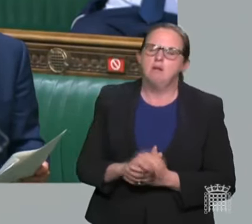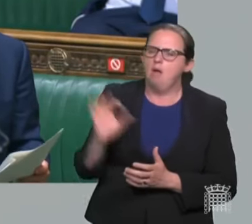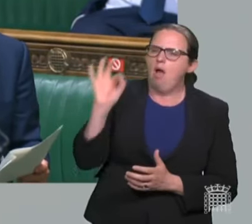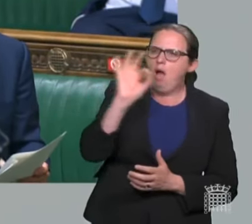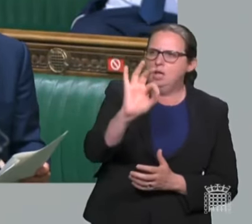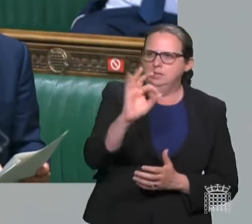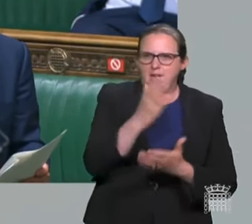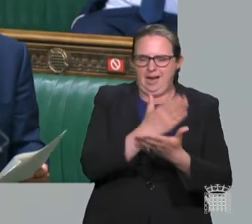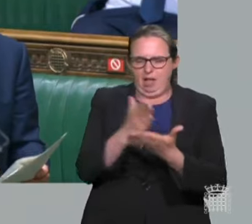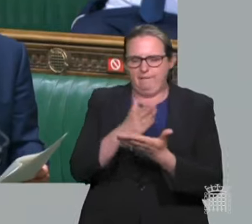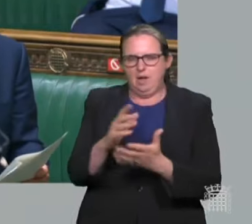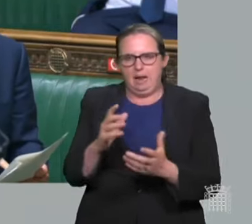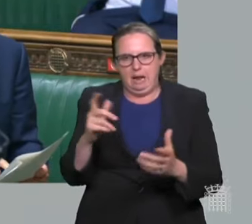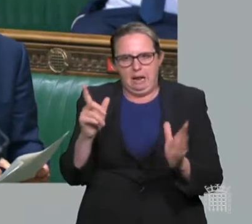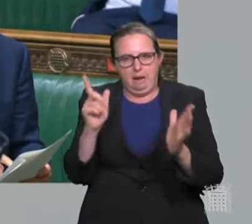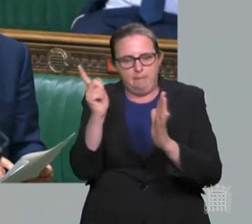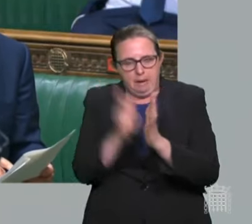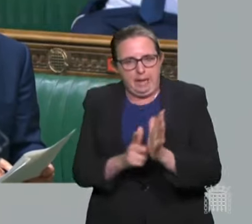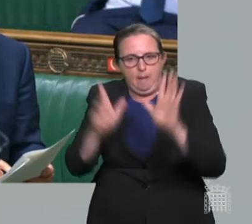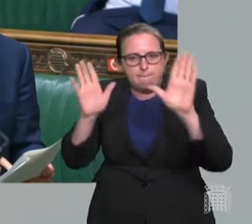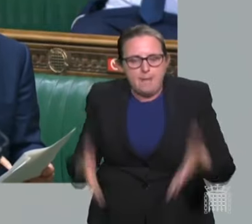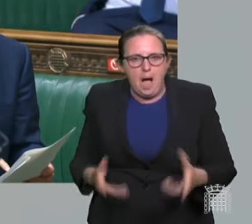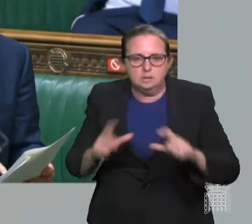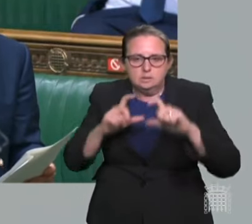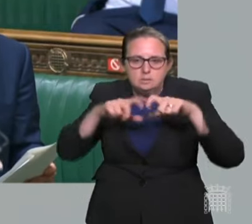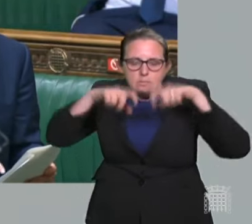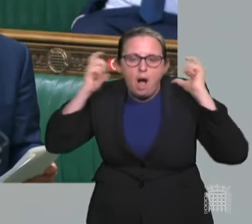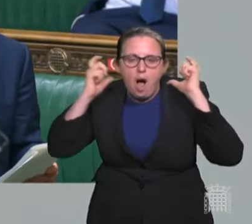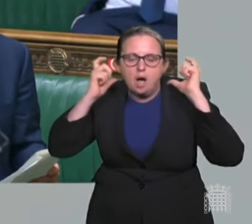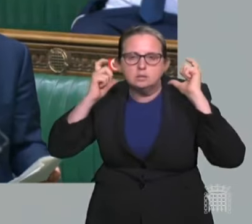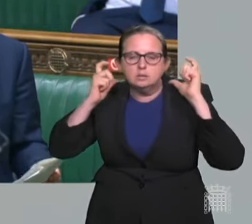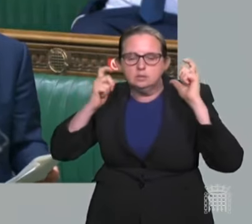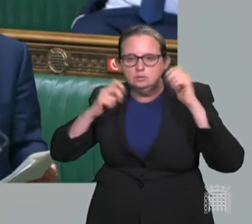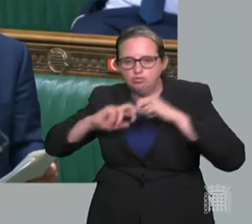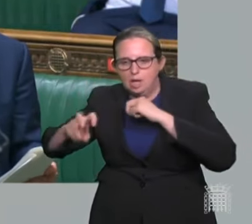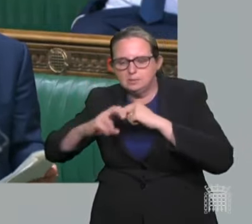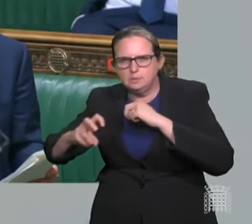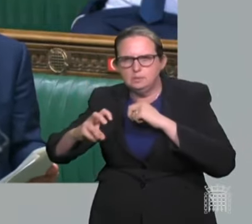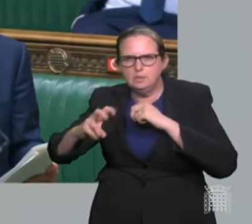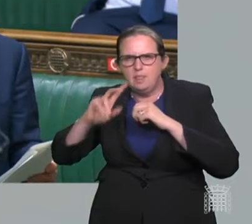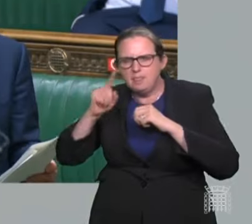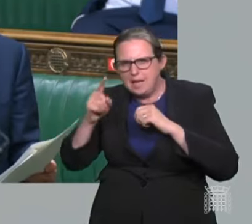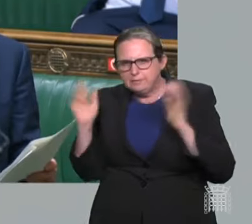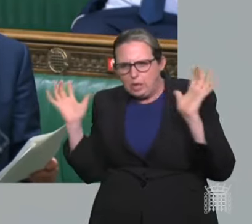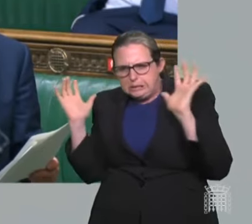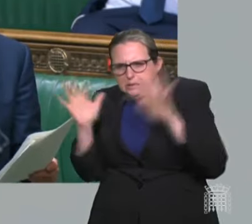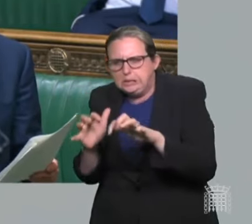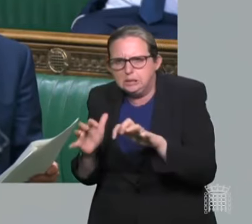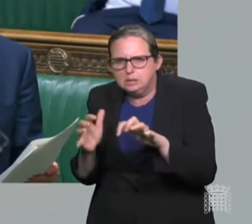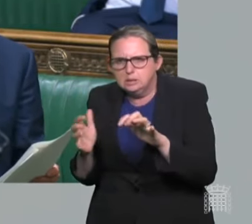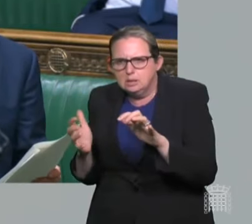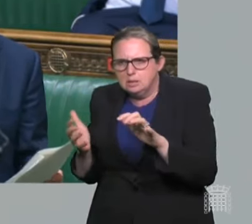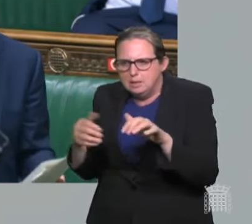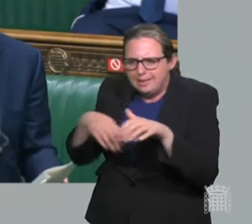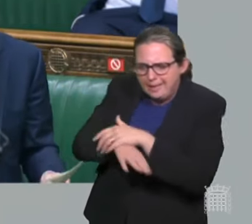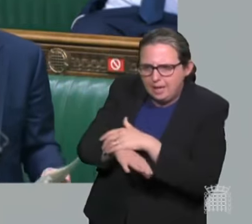coverings, including on public transport, it states we advise this as a voluntary measure for crowded and enclosed spaces. Should that be crowded,